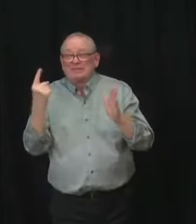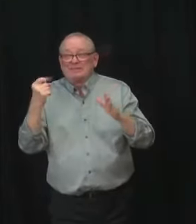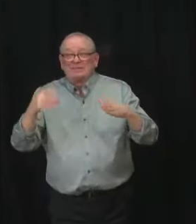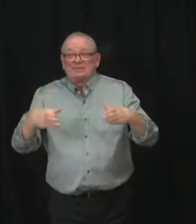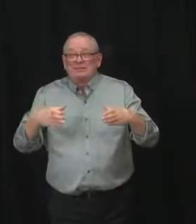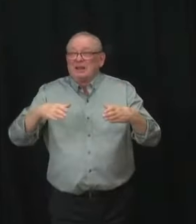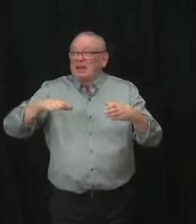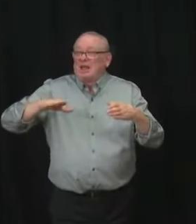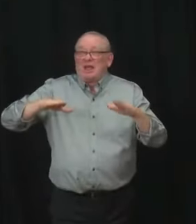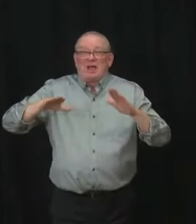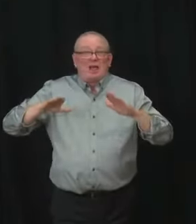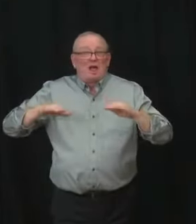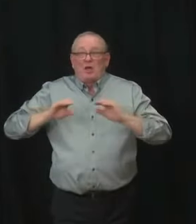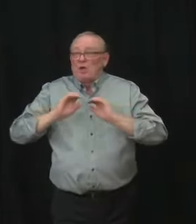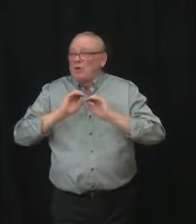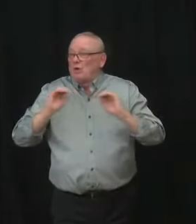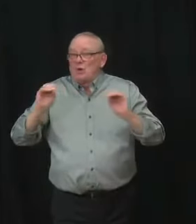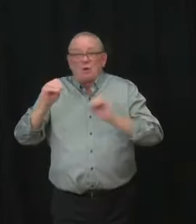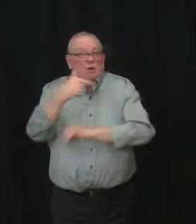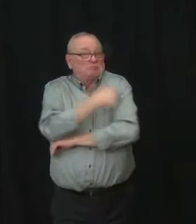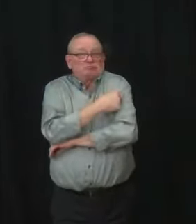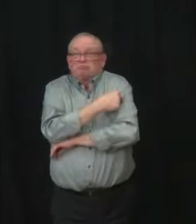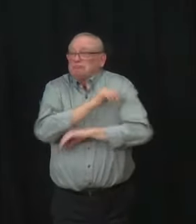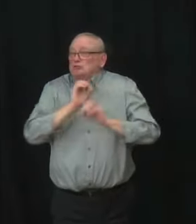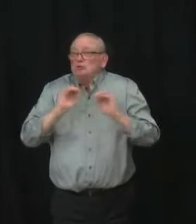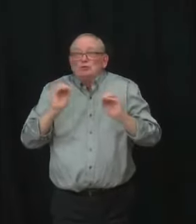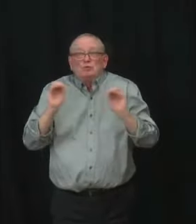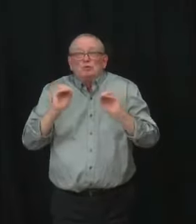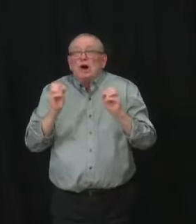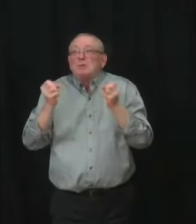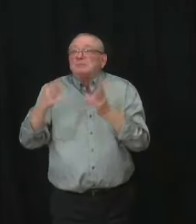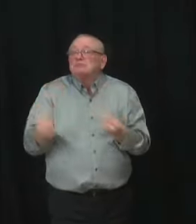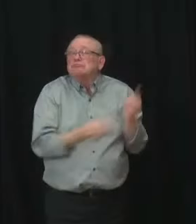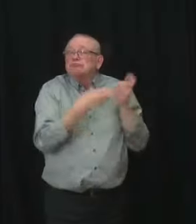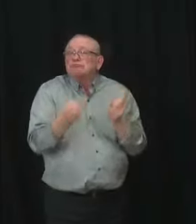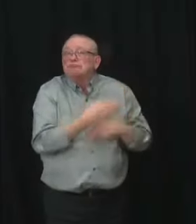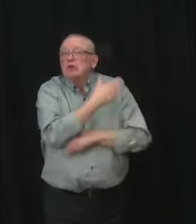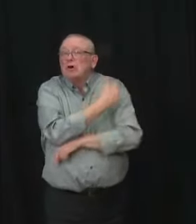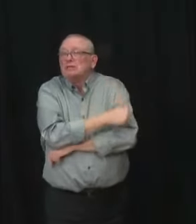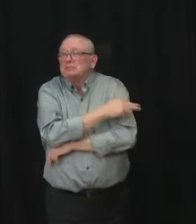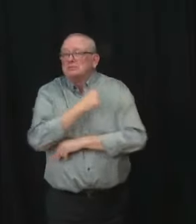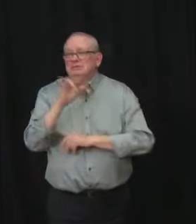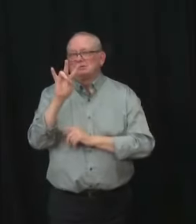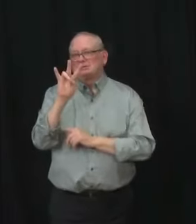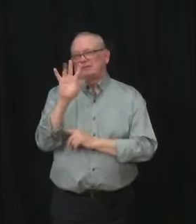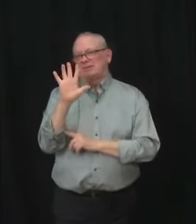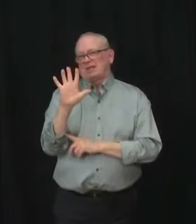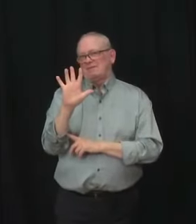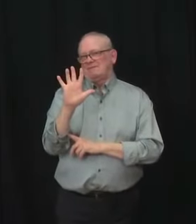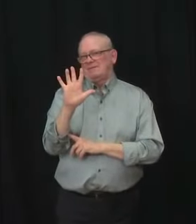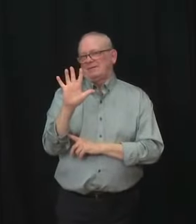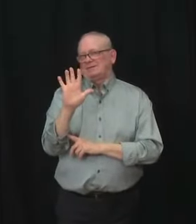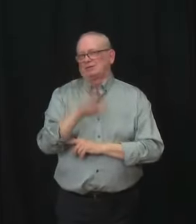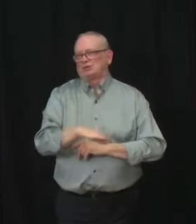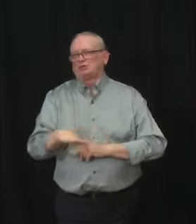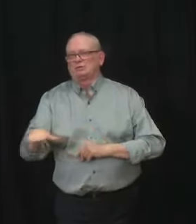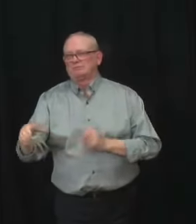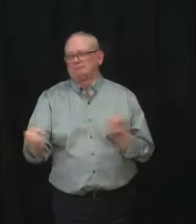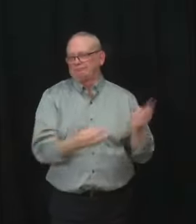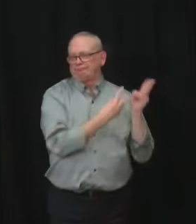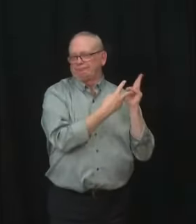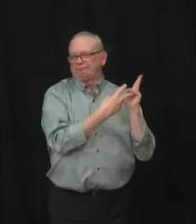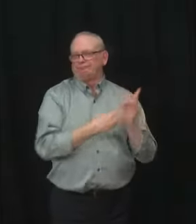this age group are coming due for their second doses now, and I encourage parents to access this protection for their children and their families.